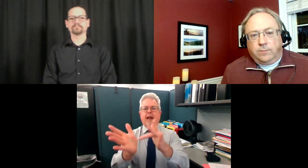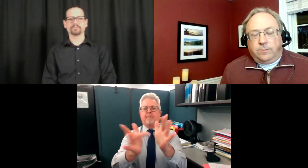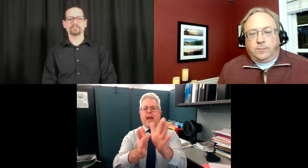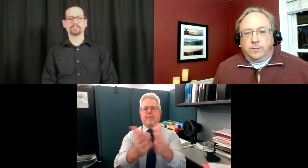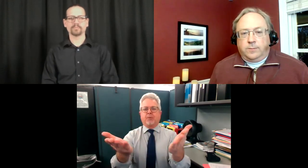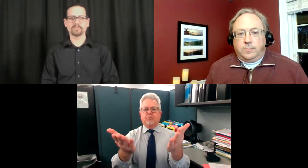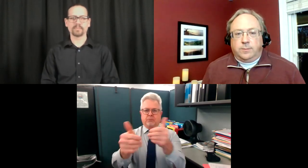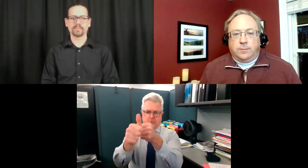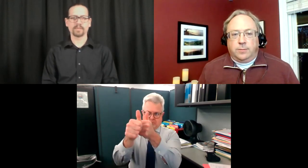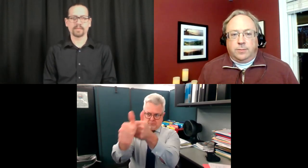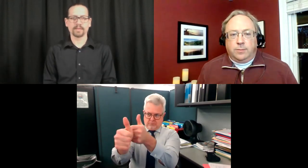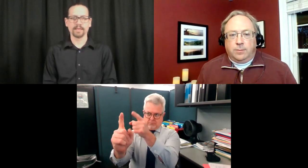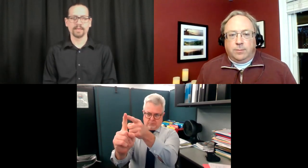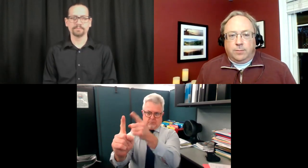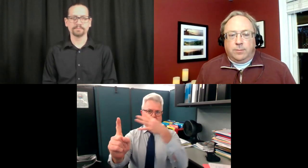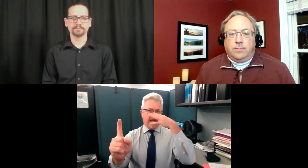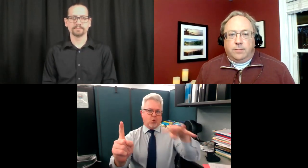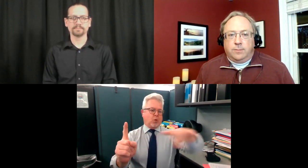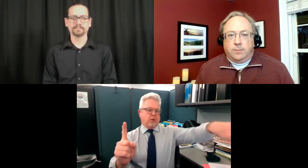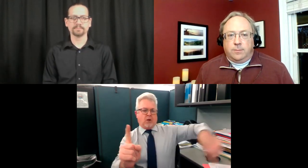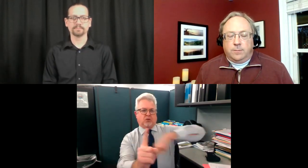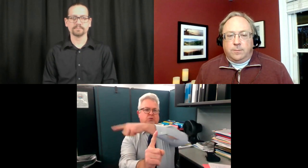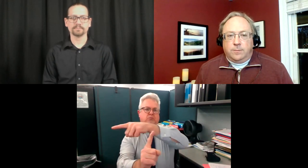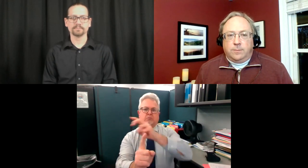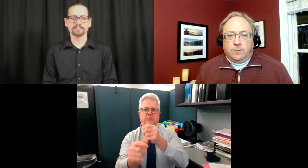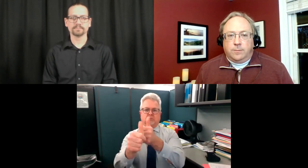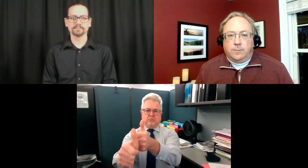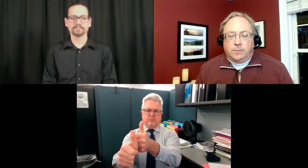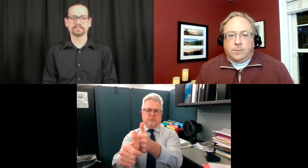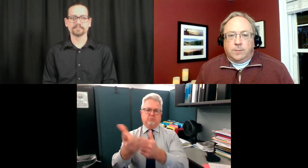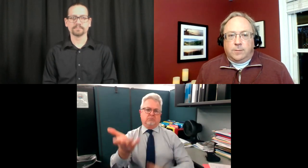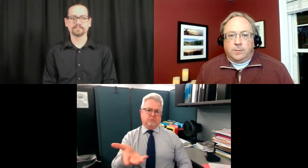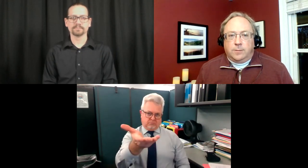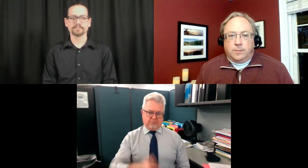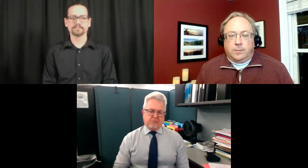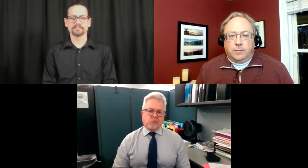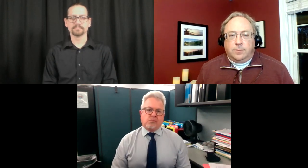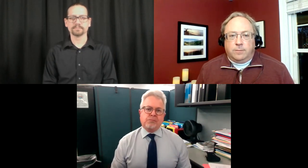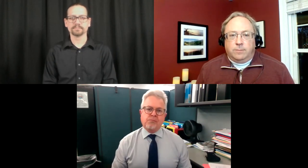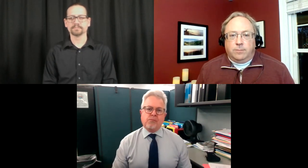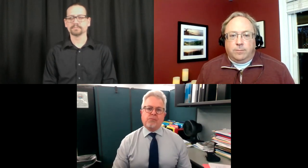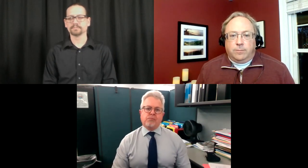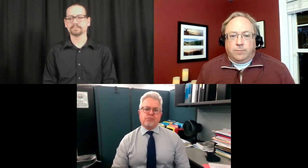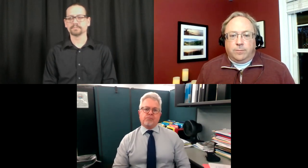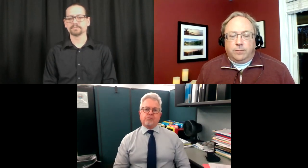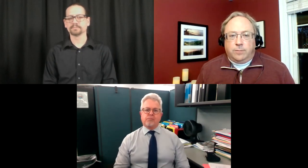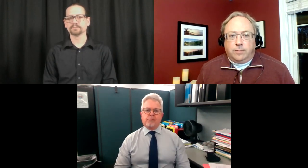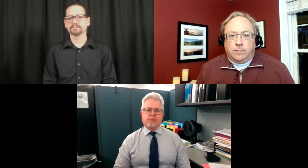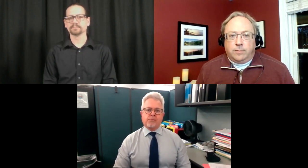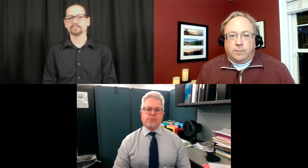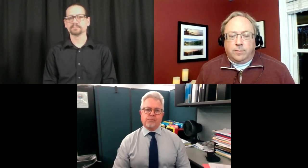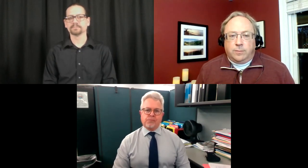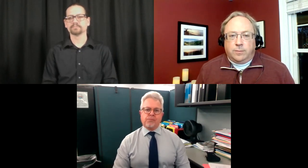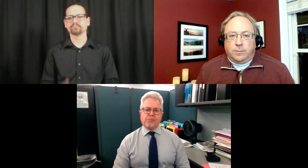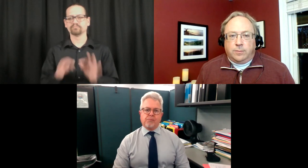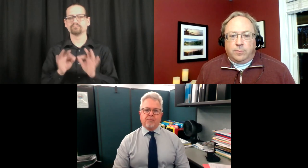is a reliable source where people can go to say more or less this is gospel you can follow this and rely on it what